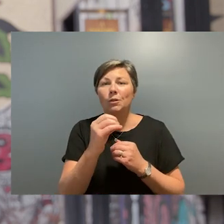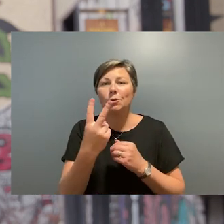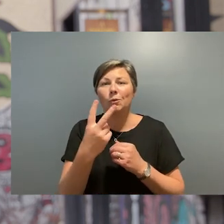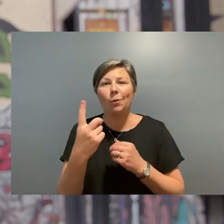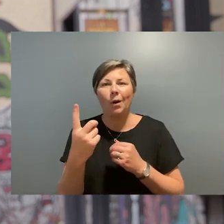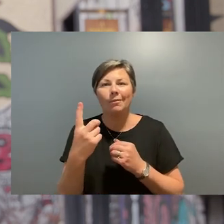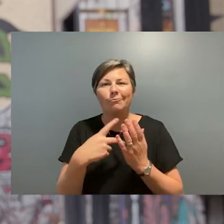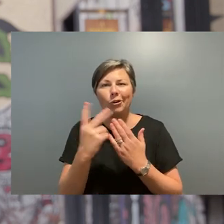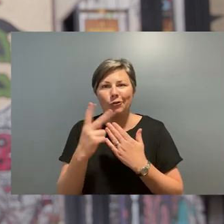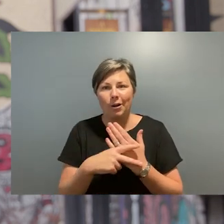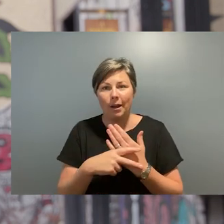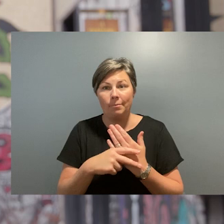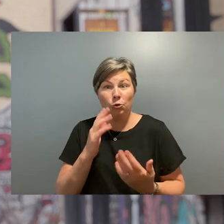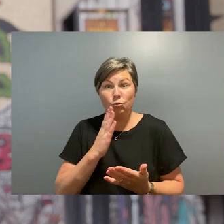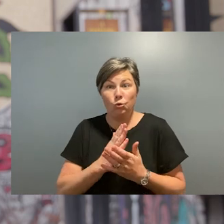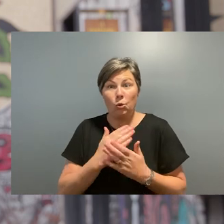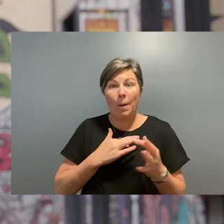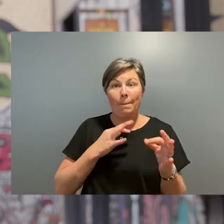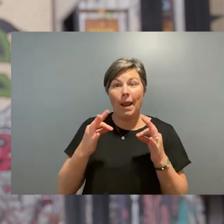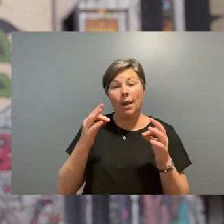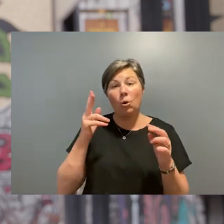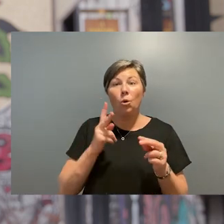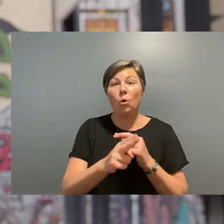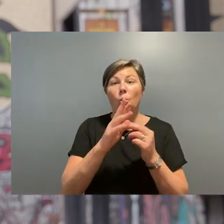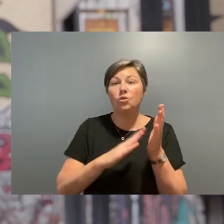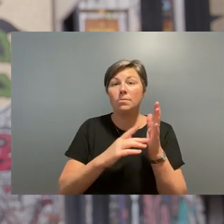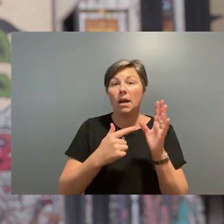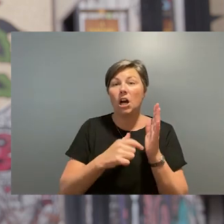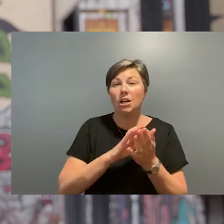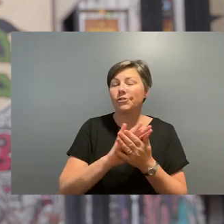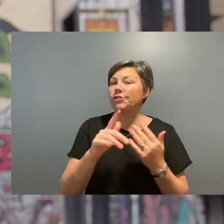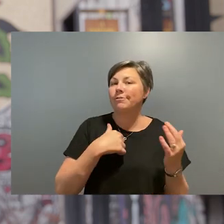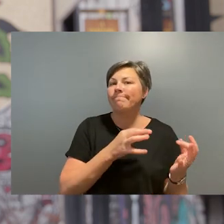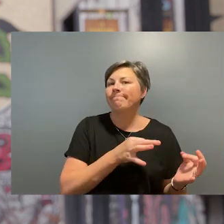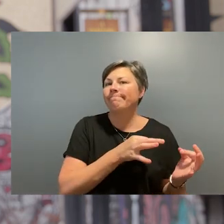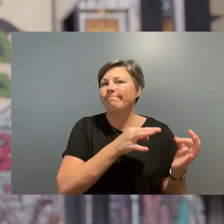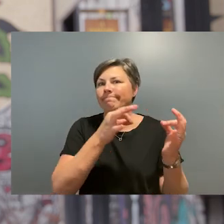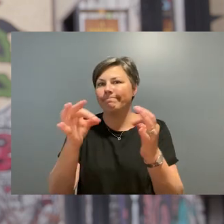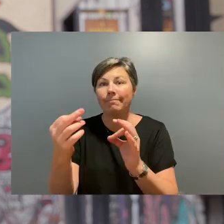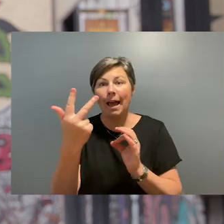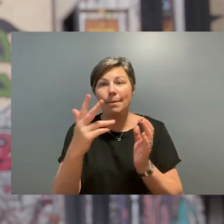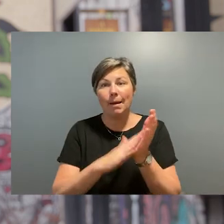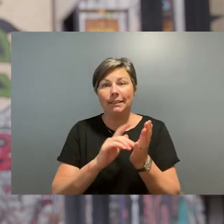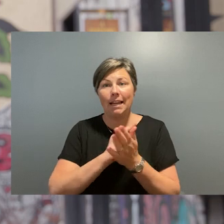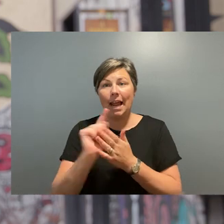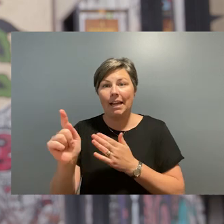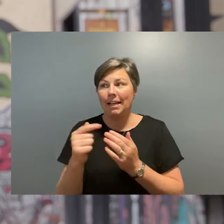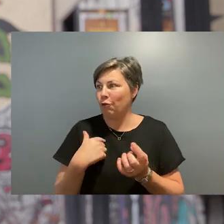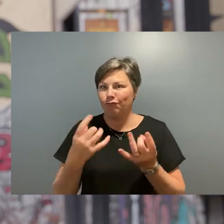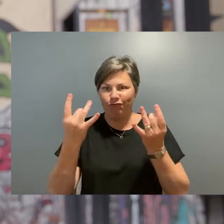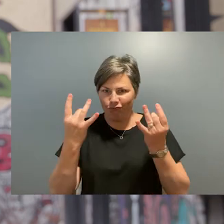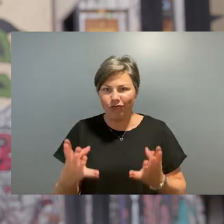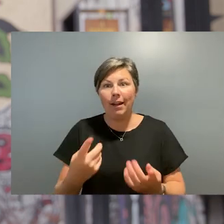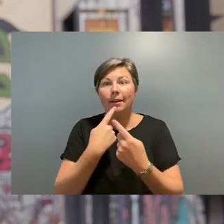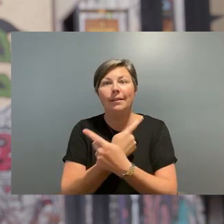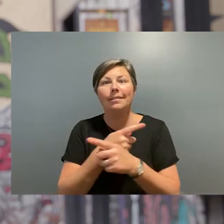On the eve of our program launch in March, we made the decision to postpone the festival and here we are now, eight months later, ready to go live.